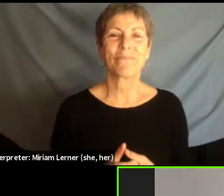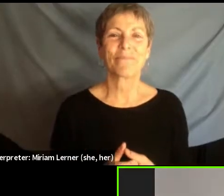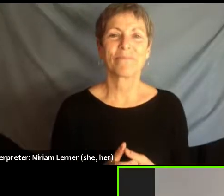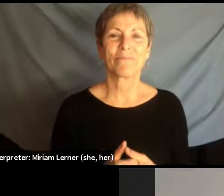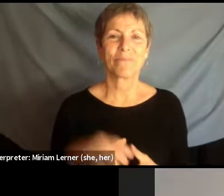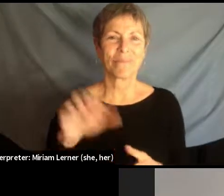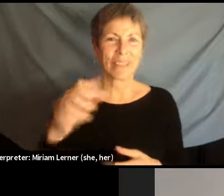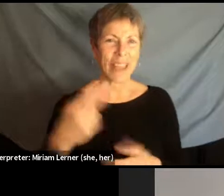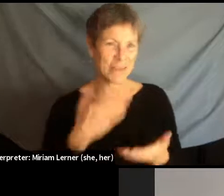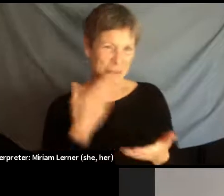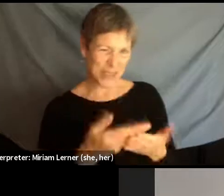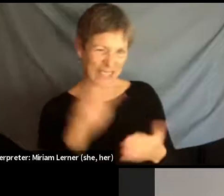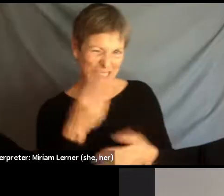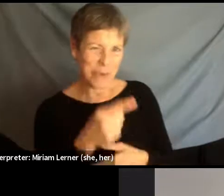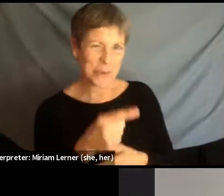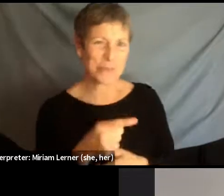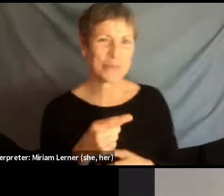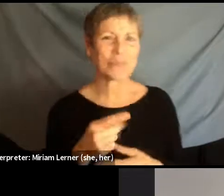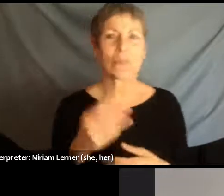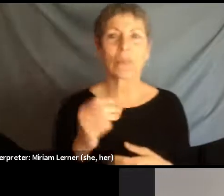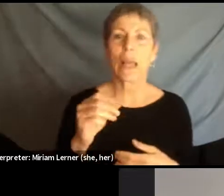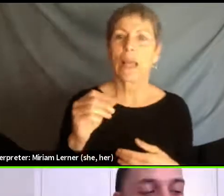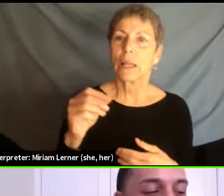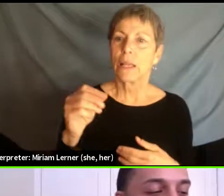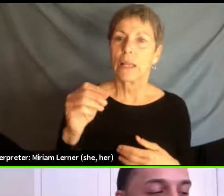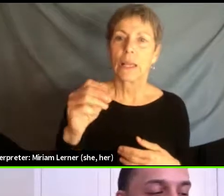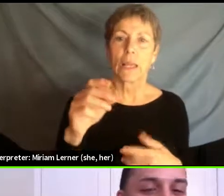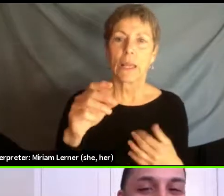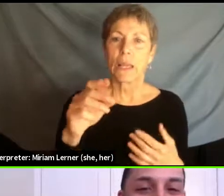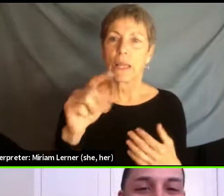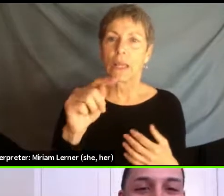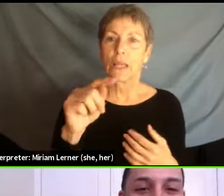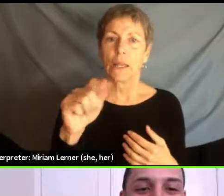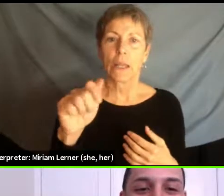Good to see you. Good to see you. And Tanaya, let's hear from you.